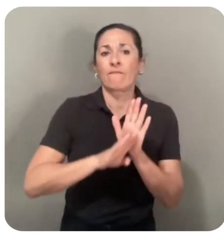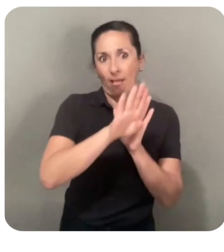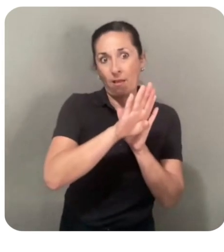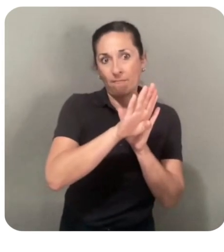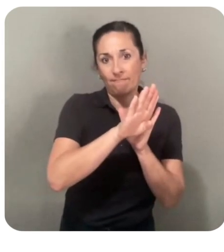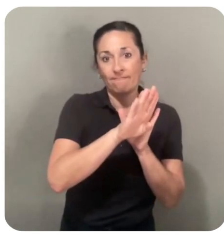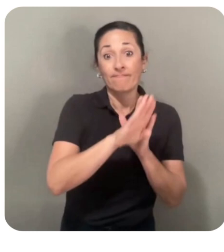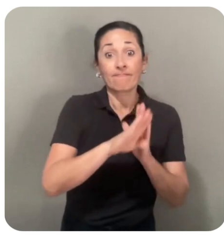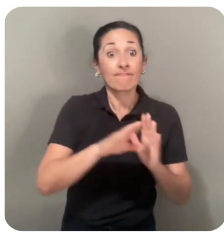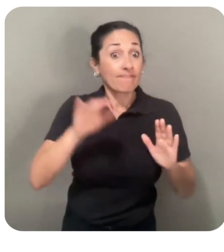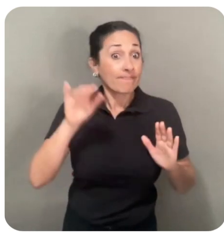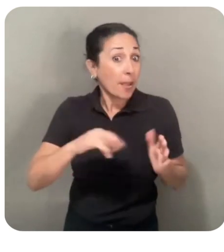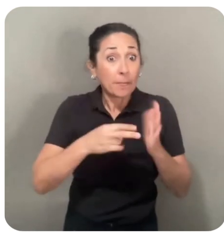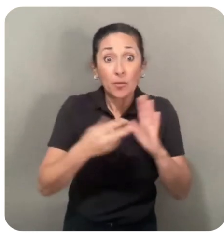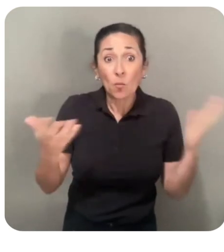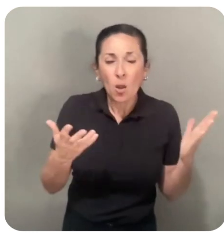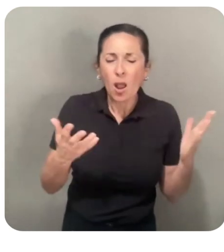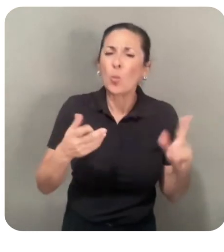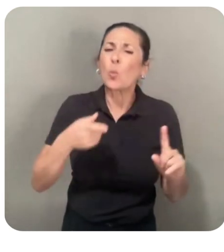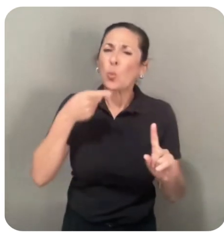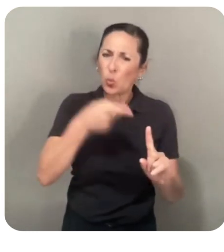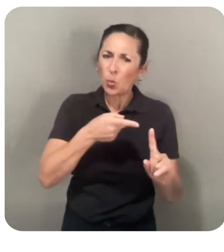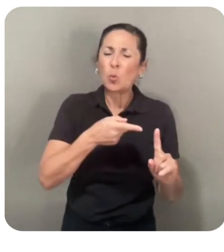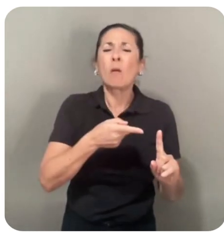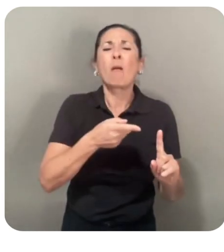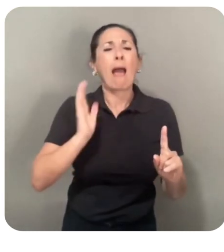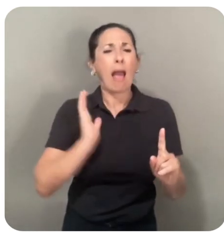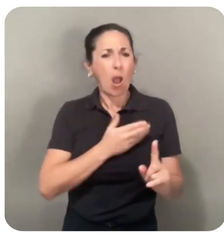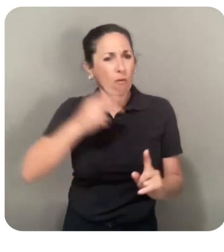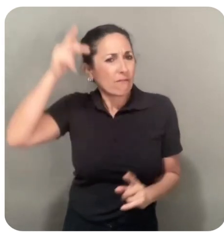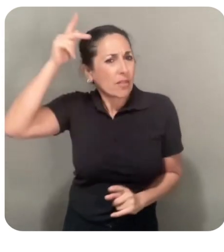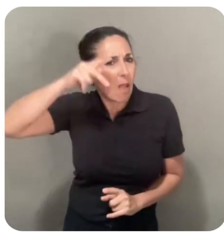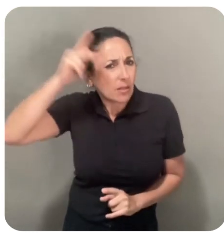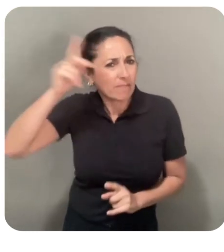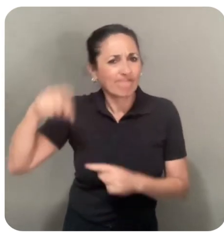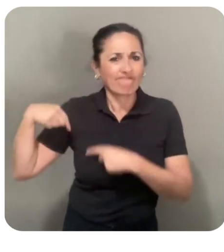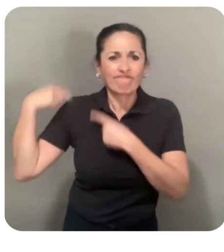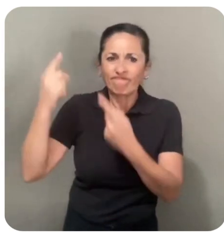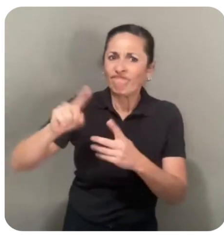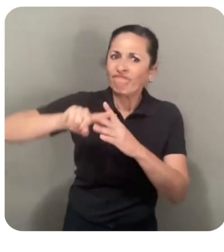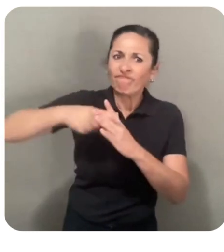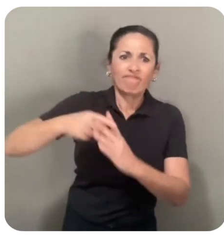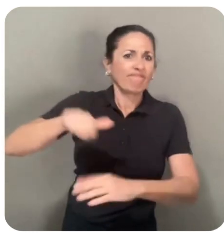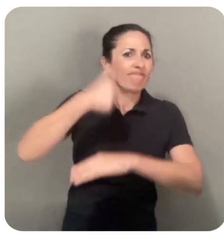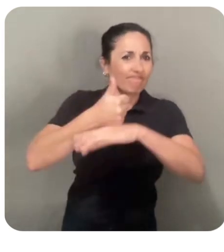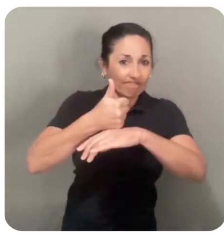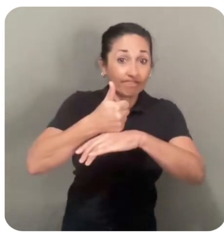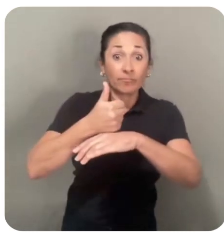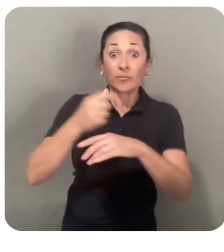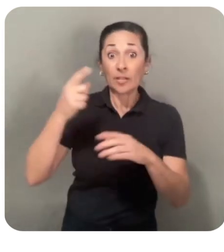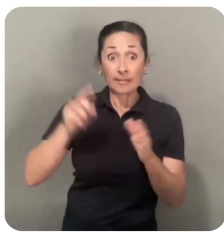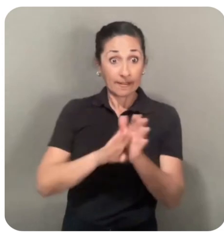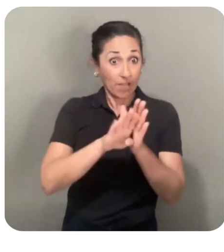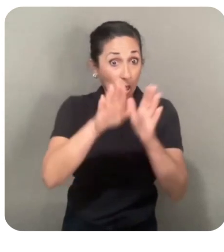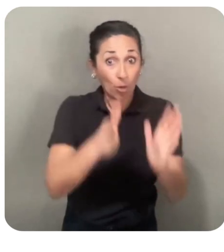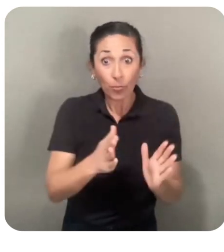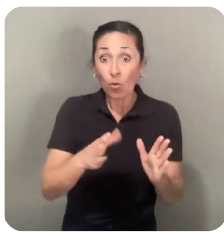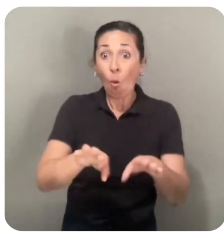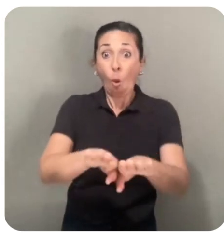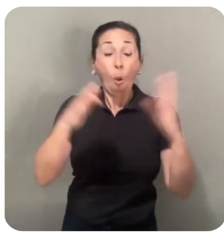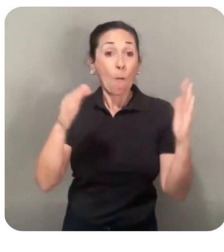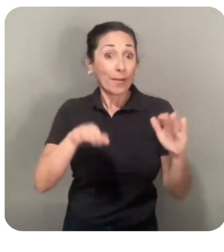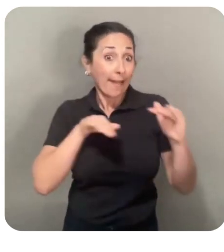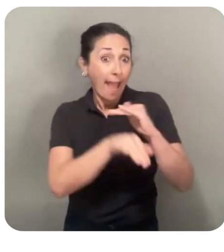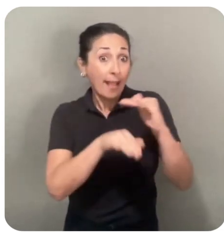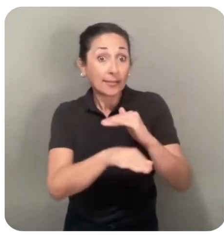This open approach has been a core part of our philosophy from the very start. For developers, open access